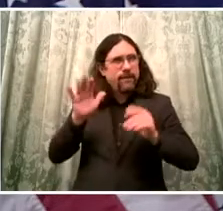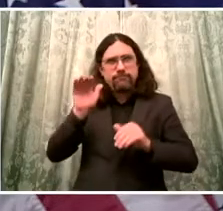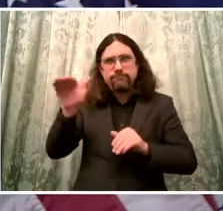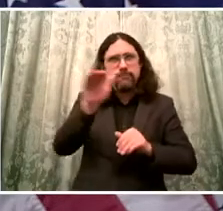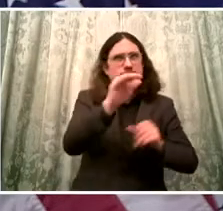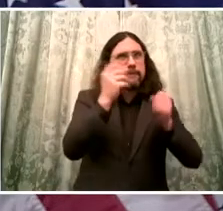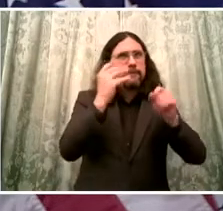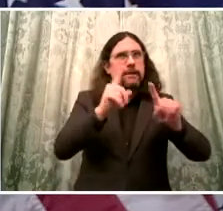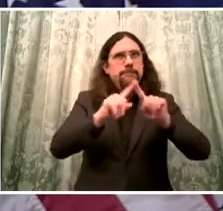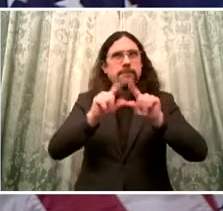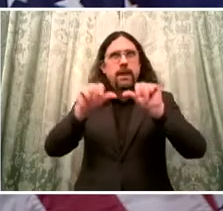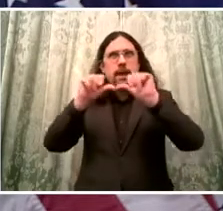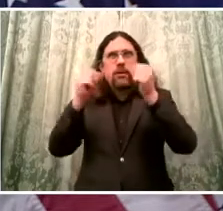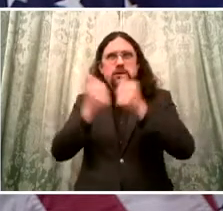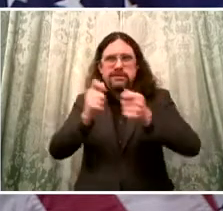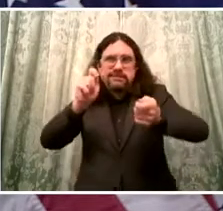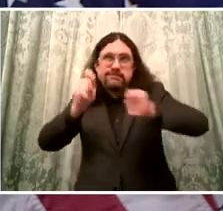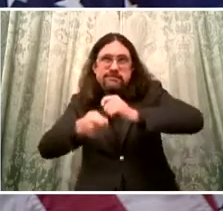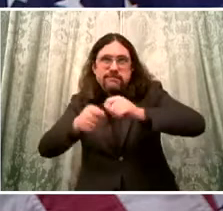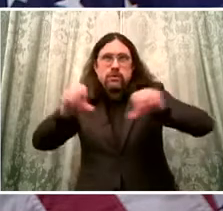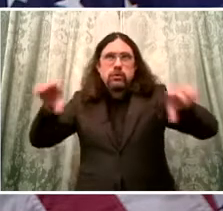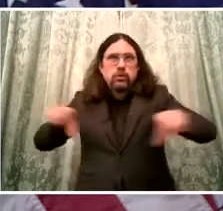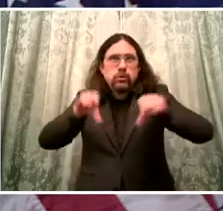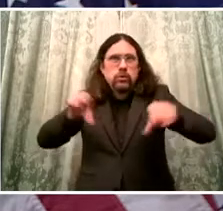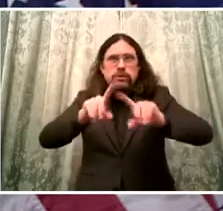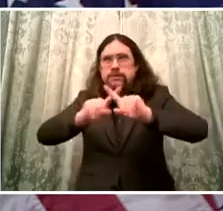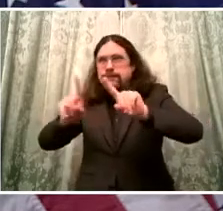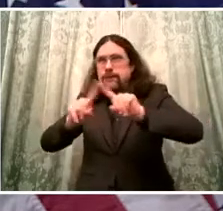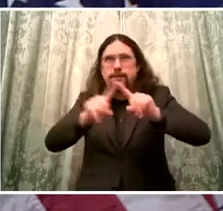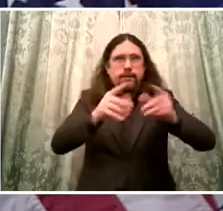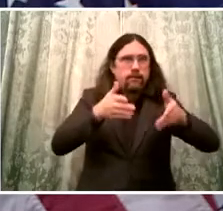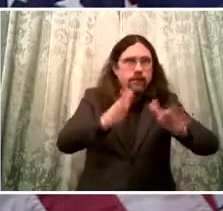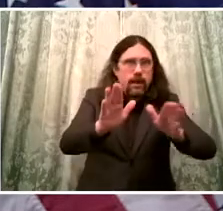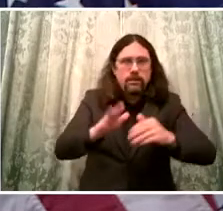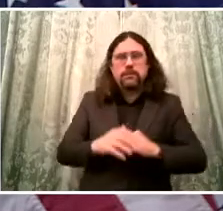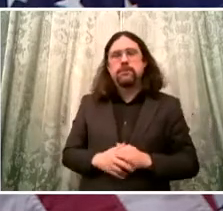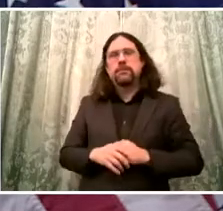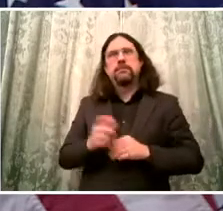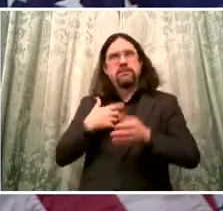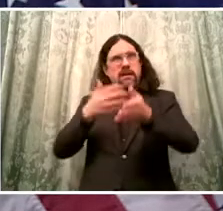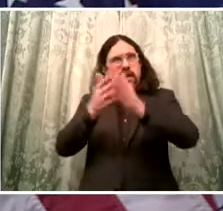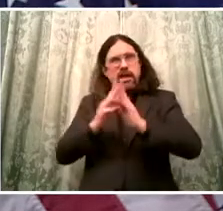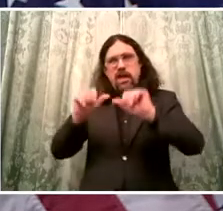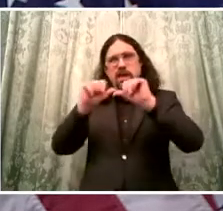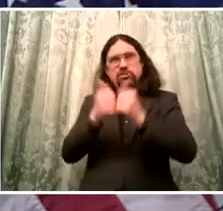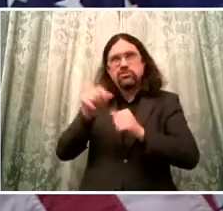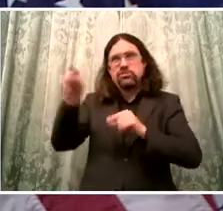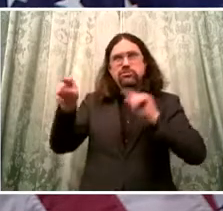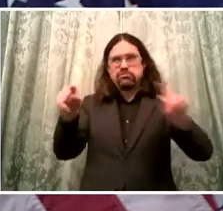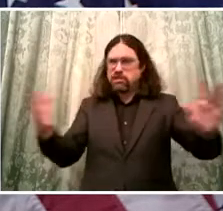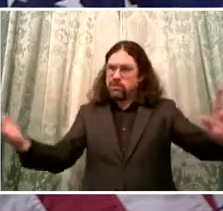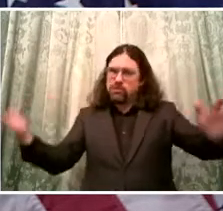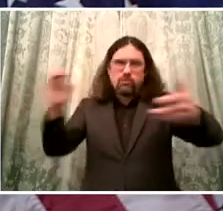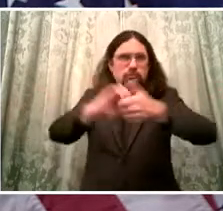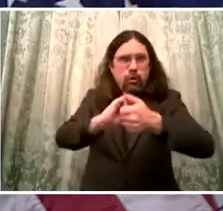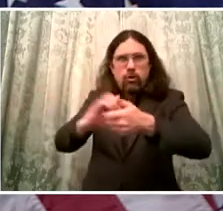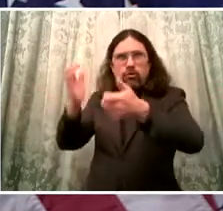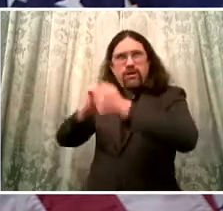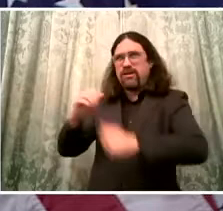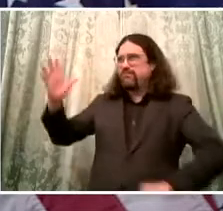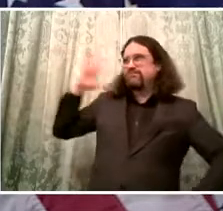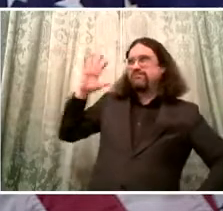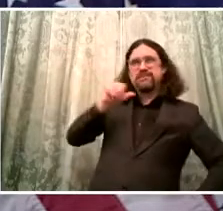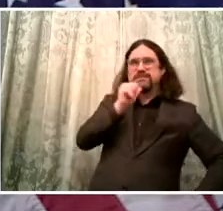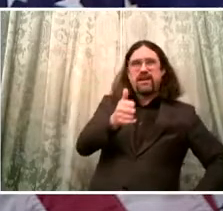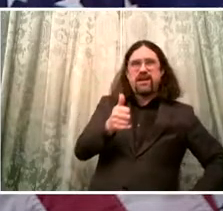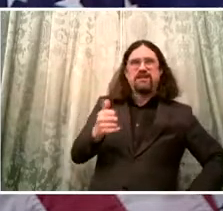done it with a tremendous sense of teamwork. Here, bottom line is simple. Massive operational task, I'm giving it to